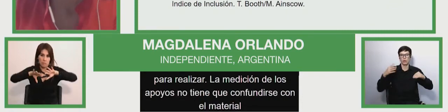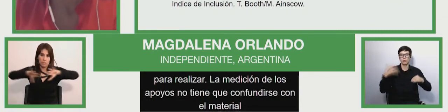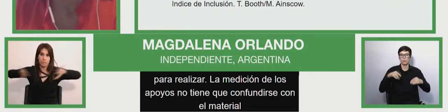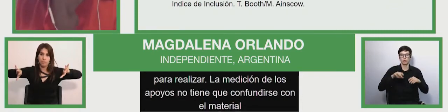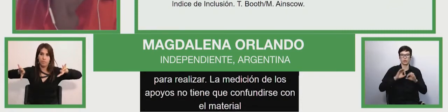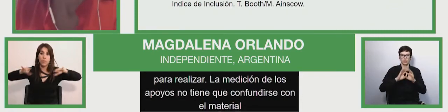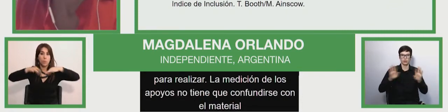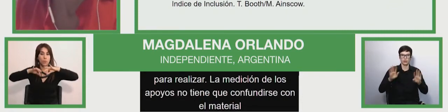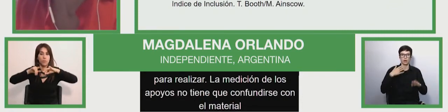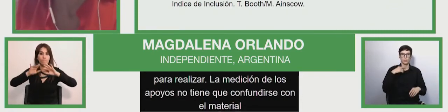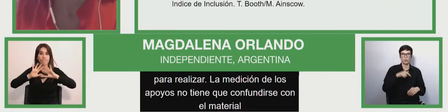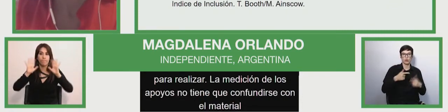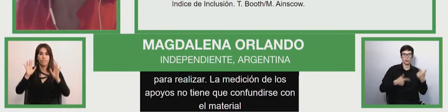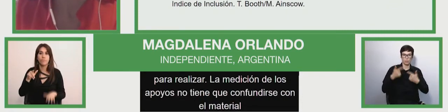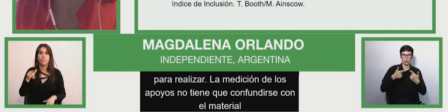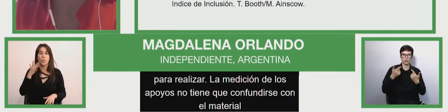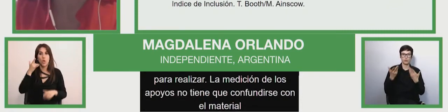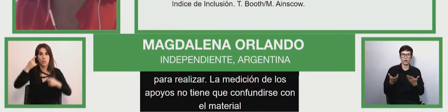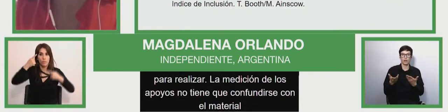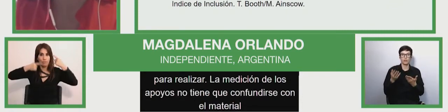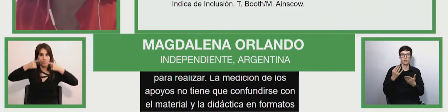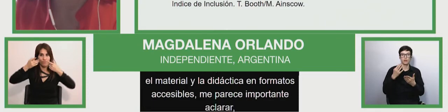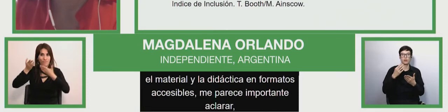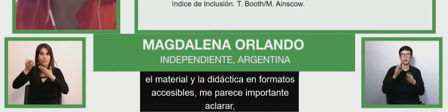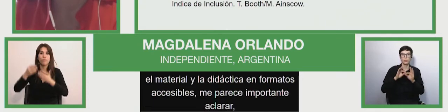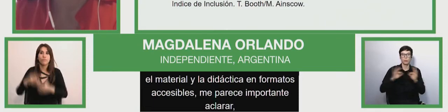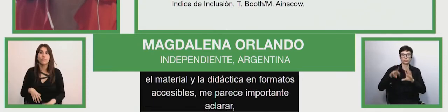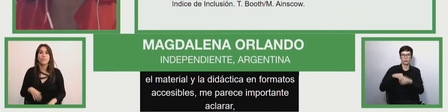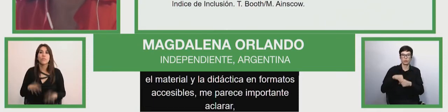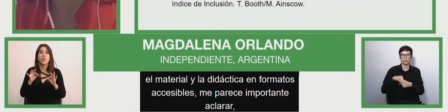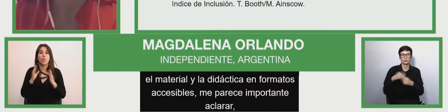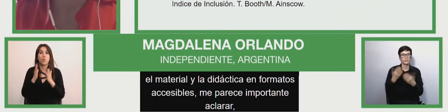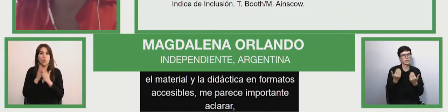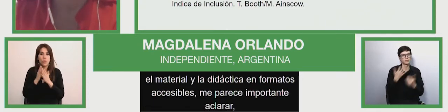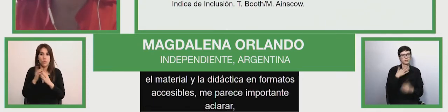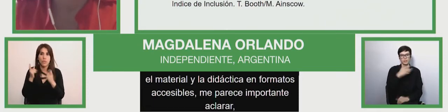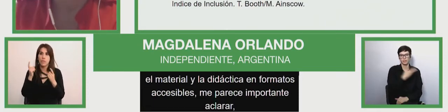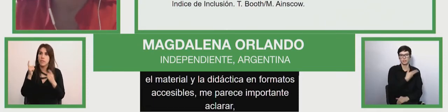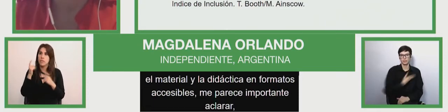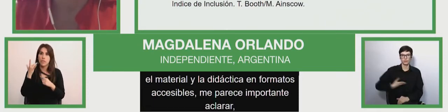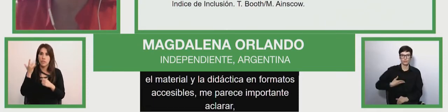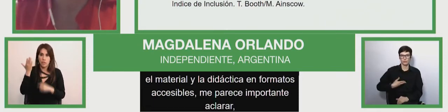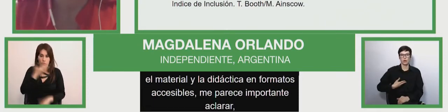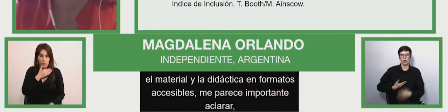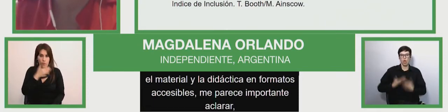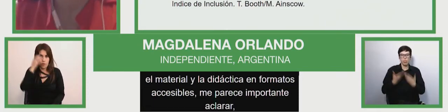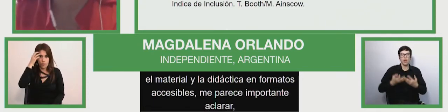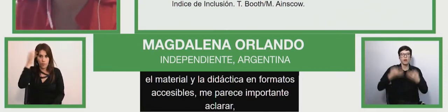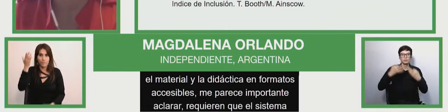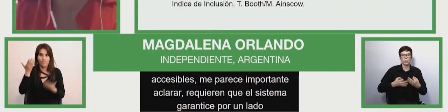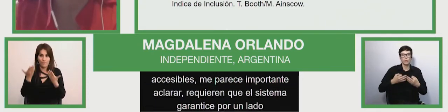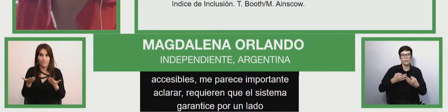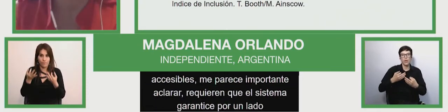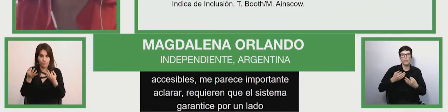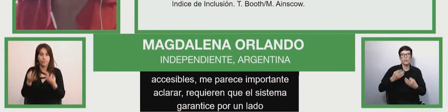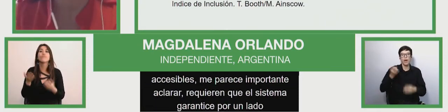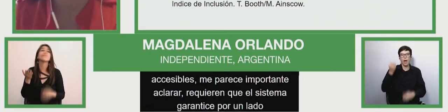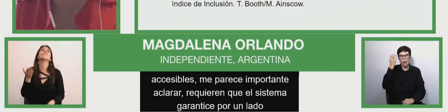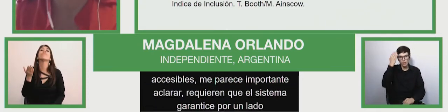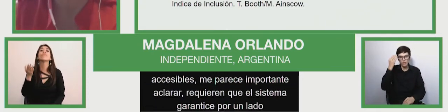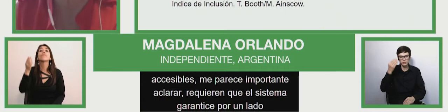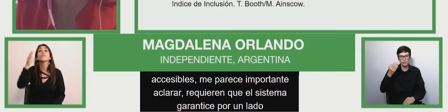practices inclusive education requires that this system guarantees uh common learnings for everybody's for everybody